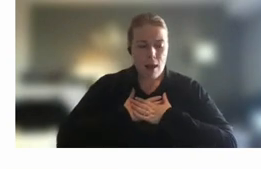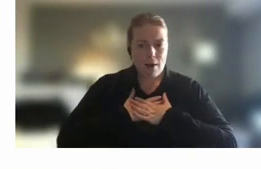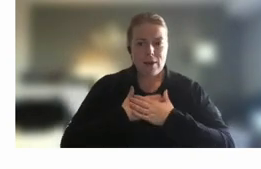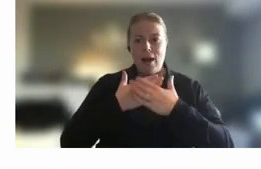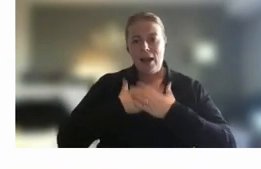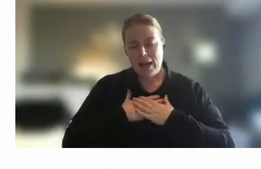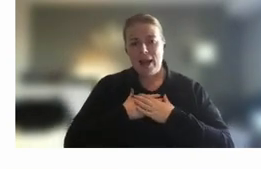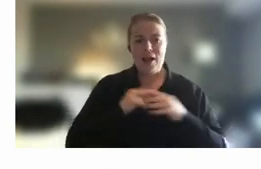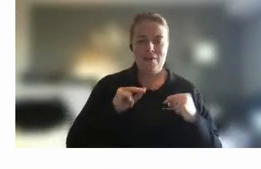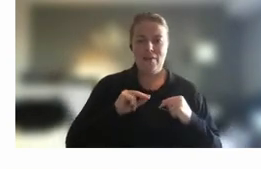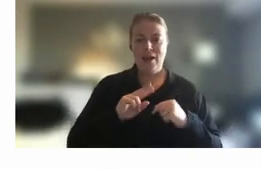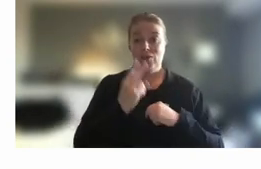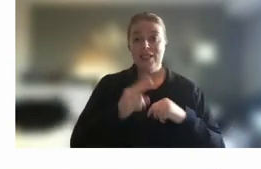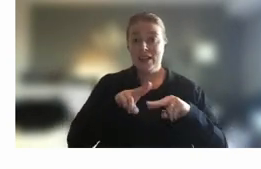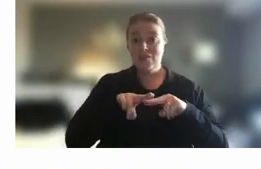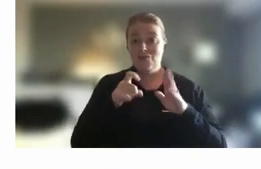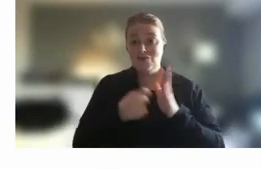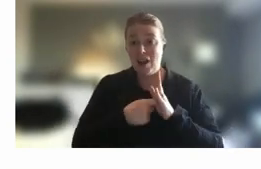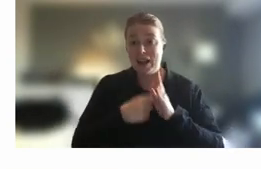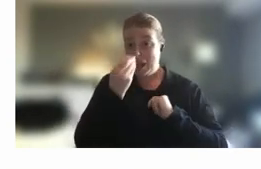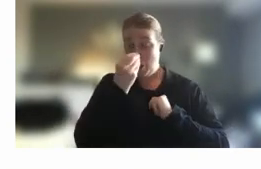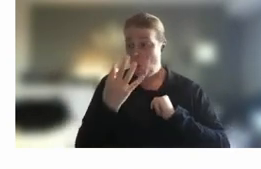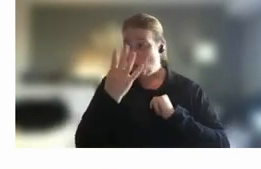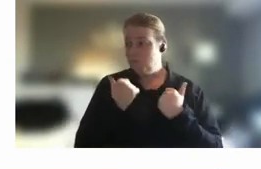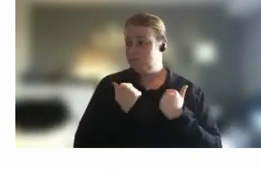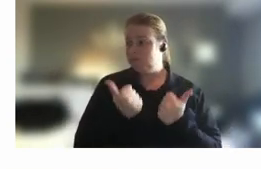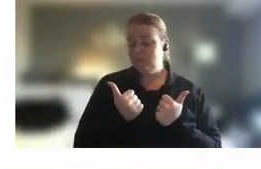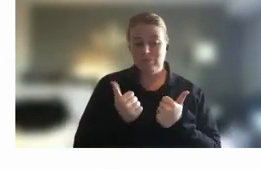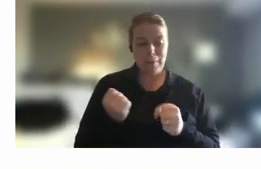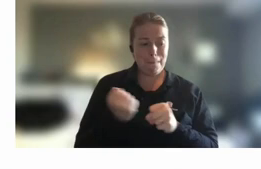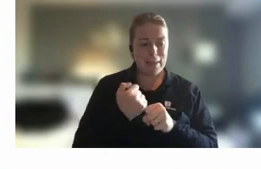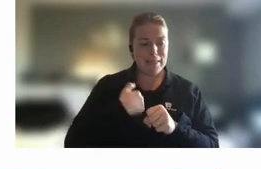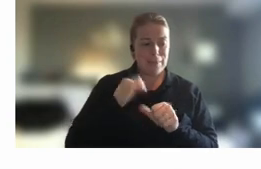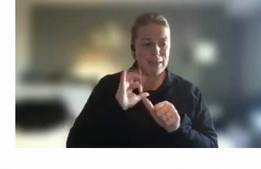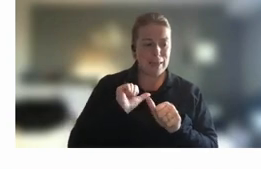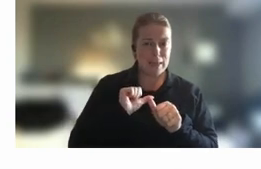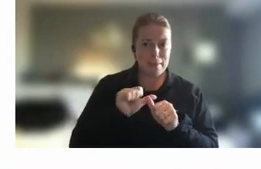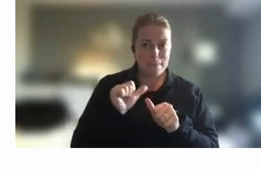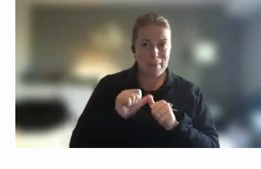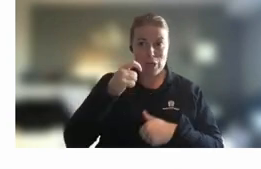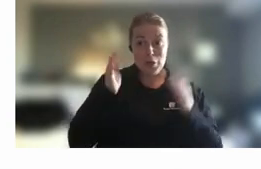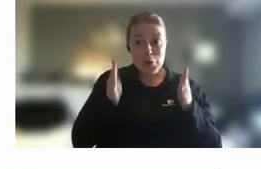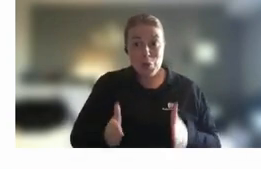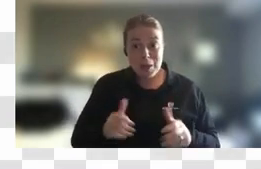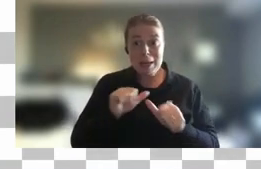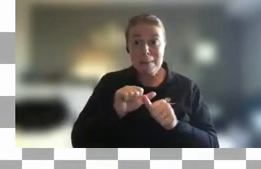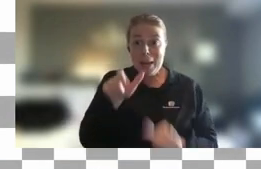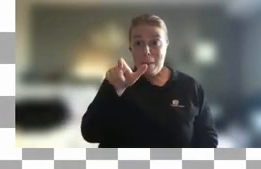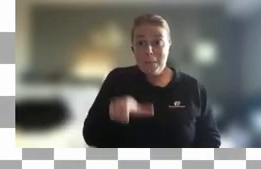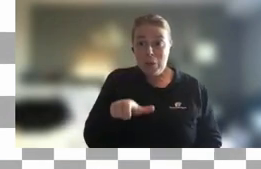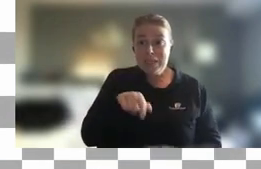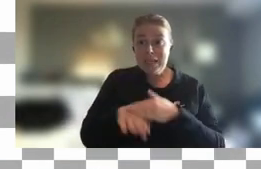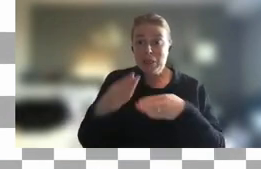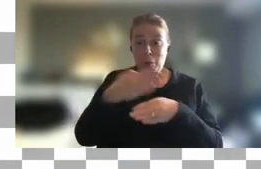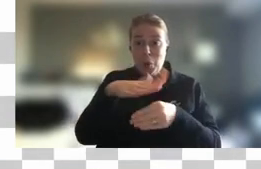Friday off long weekend every second Friday but it makes me a better makes me a better um human it makes me a better person in the workplace um